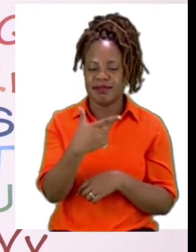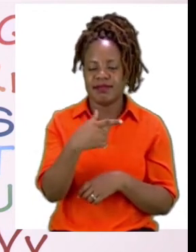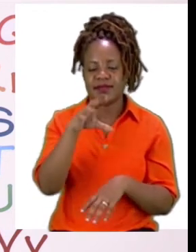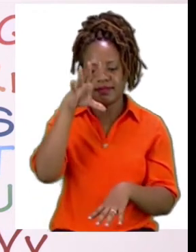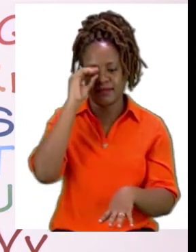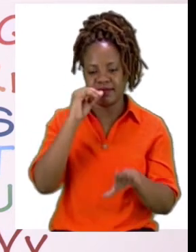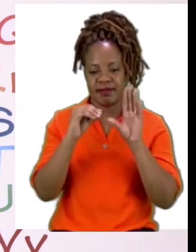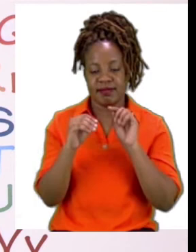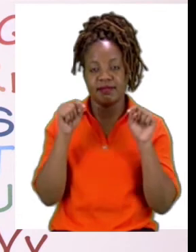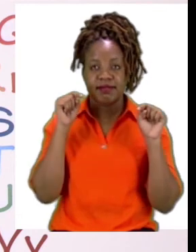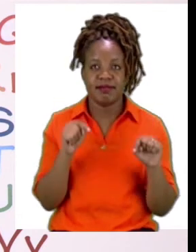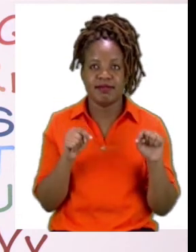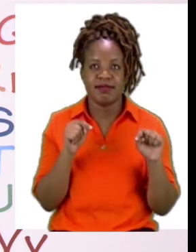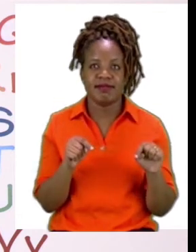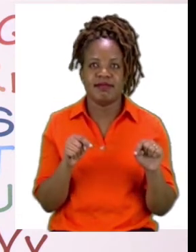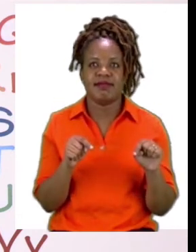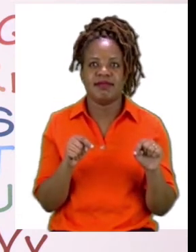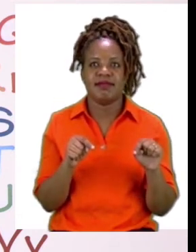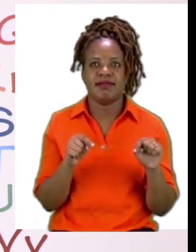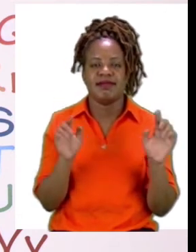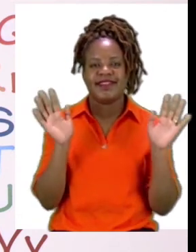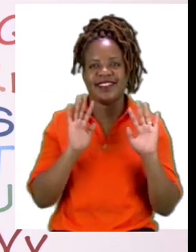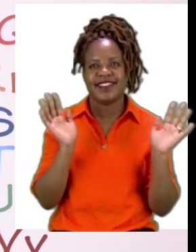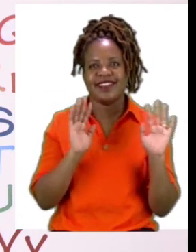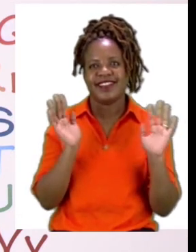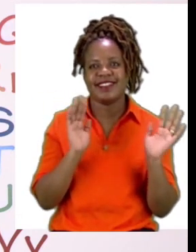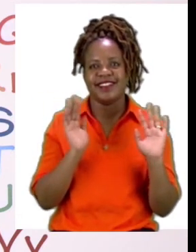joining us today and goodbye.